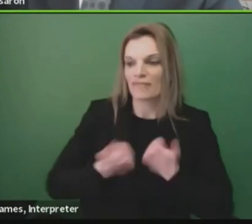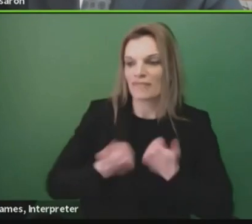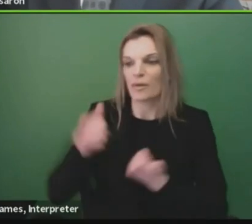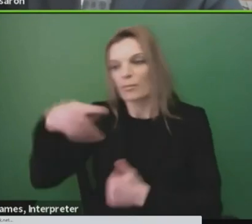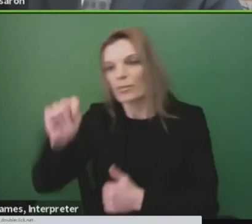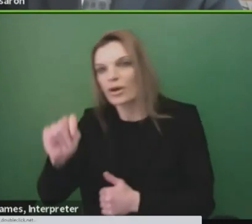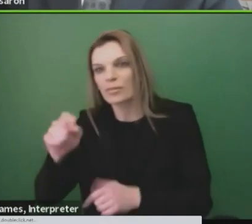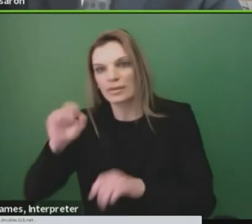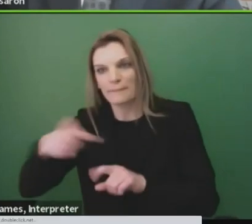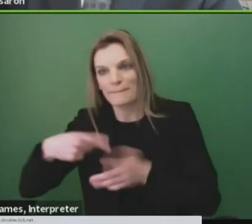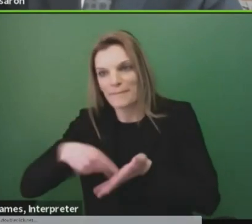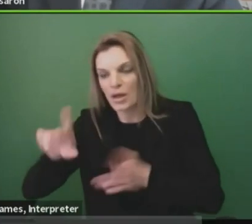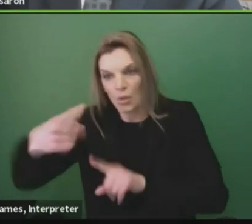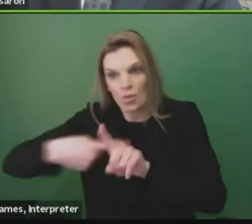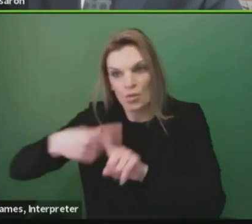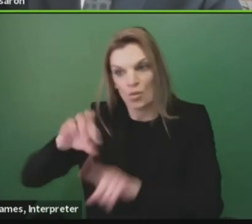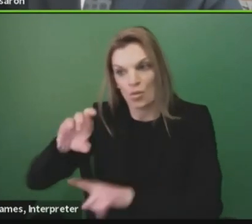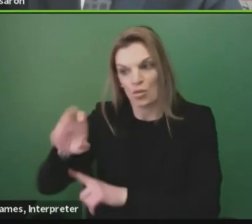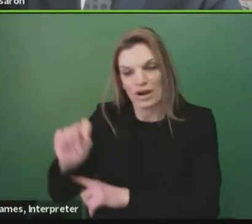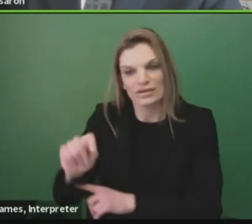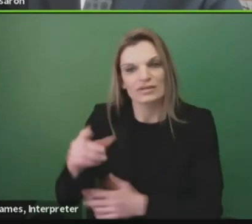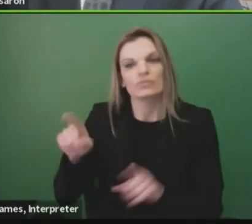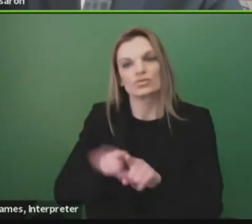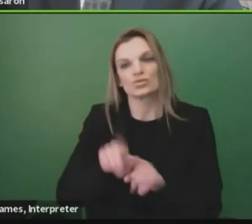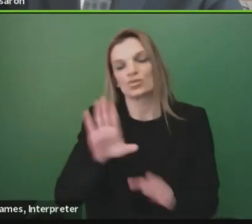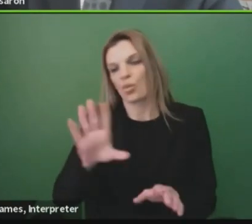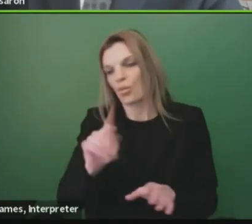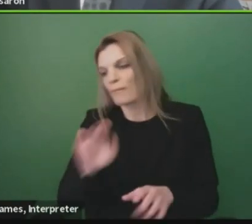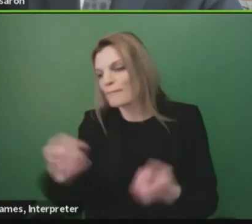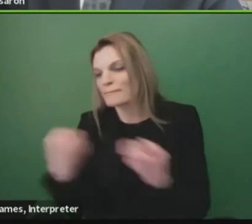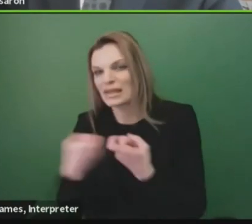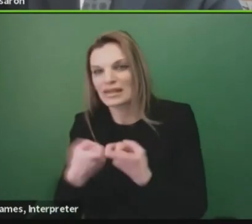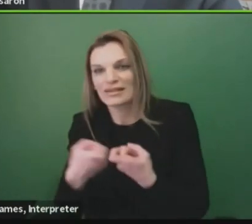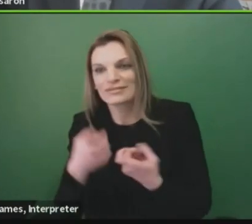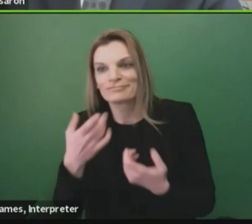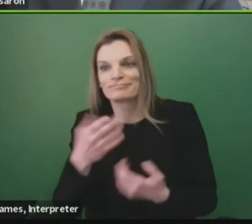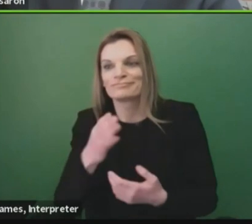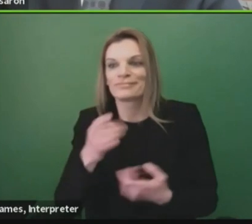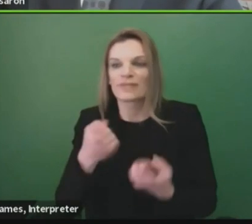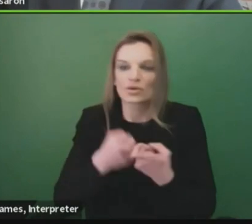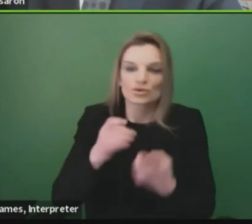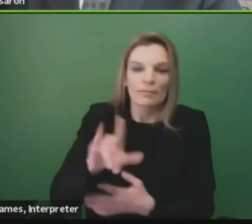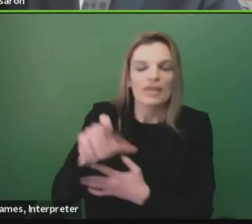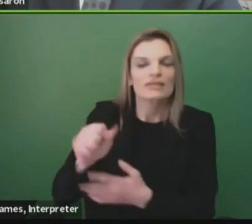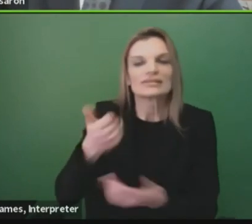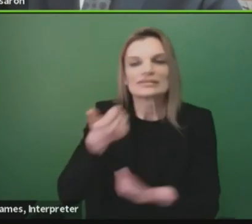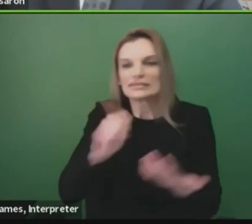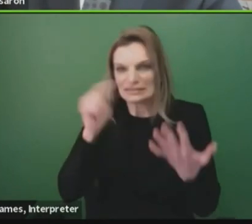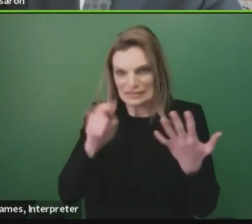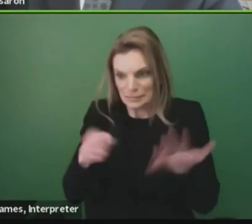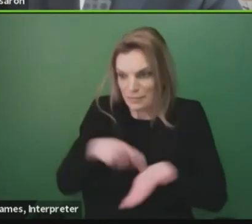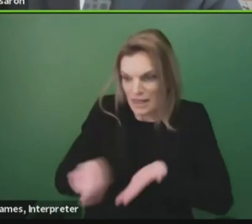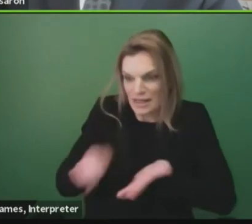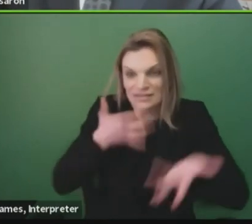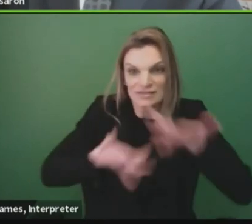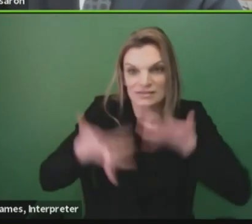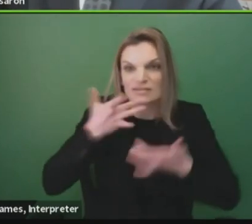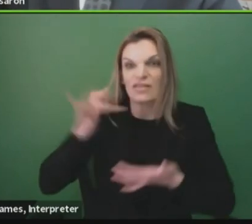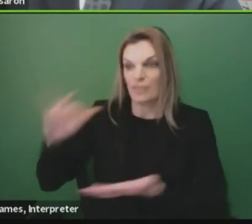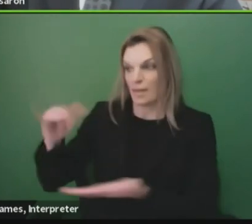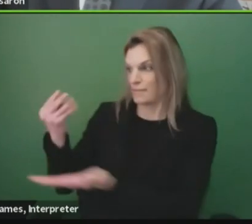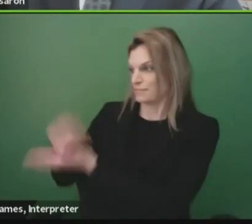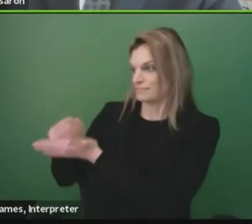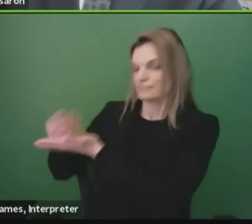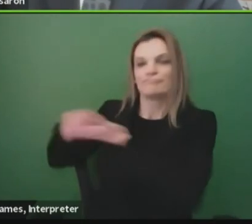also enables people to pay utility bills. People who are struggling to pay need this money. The most recent program we